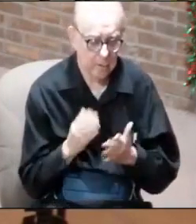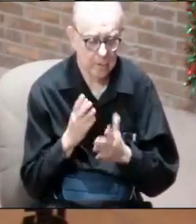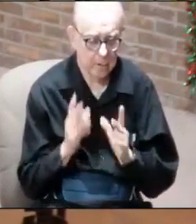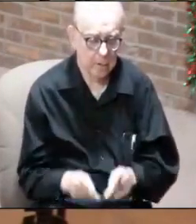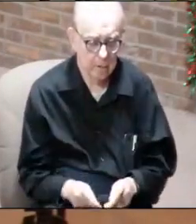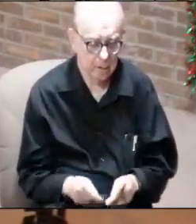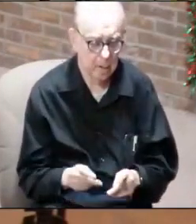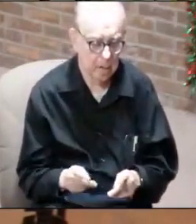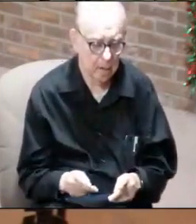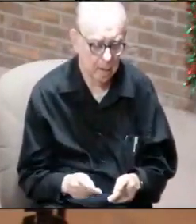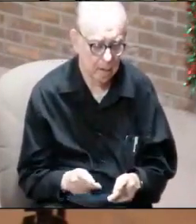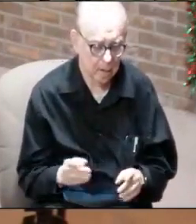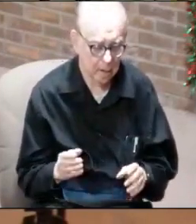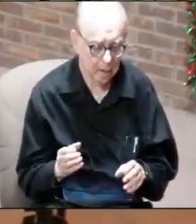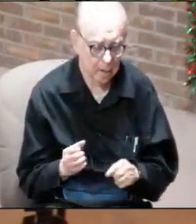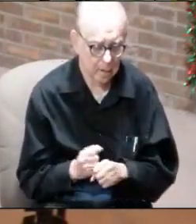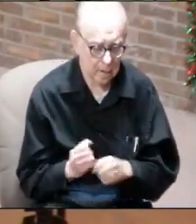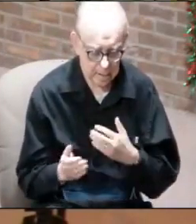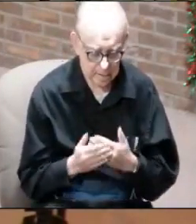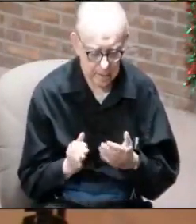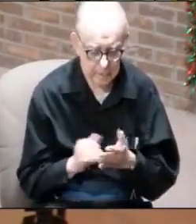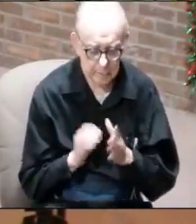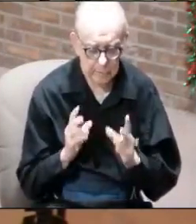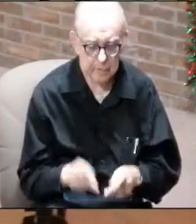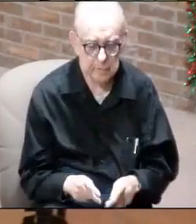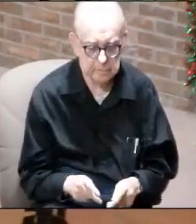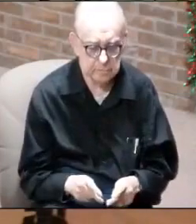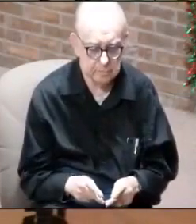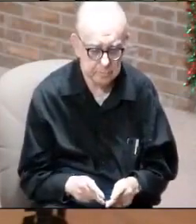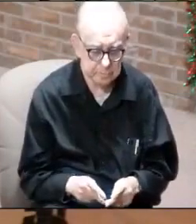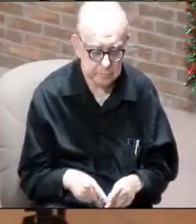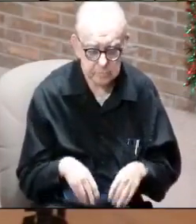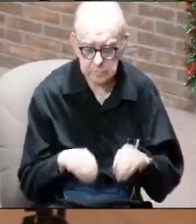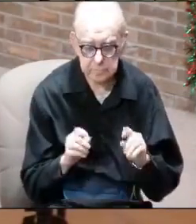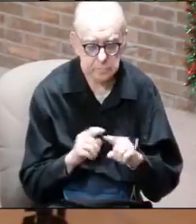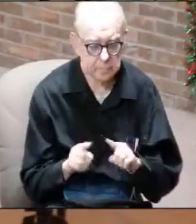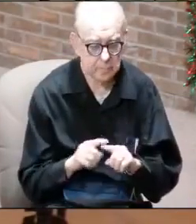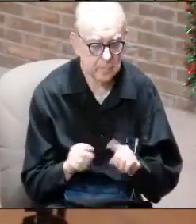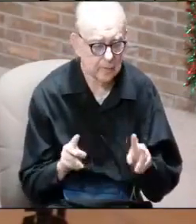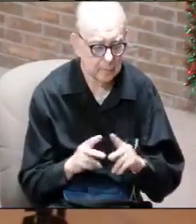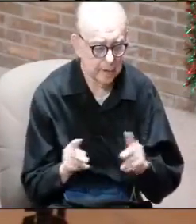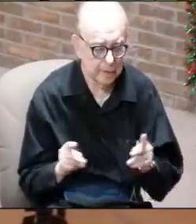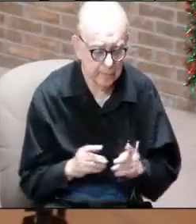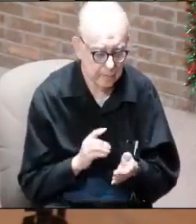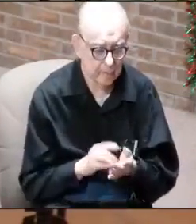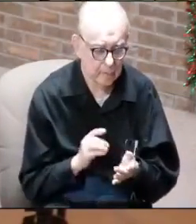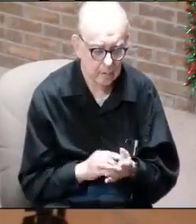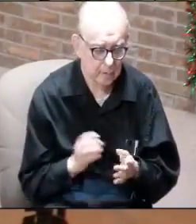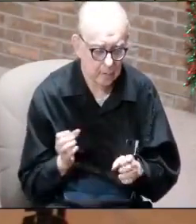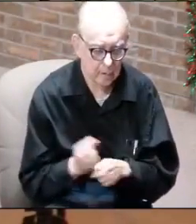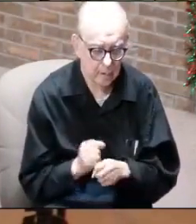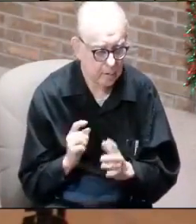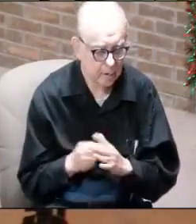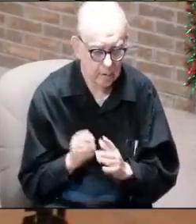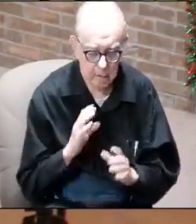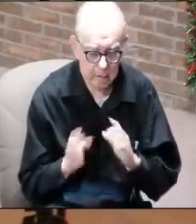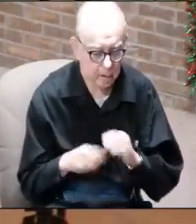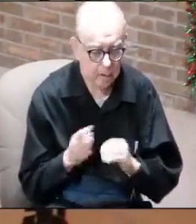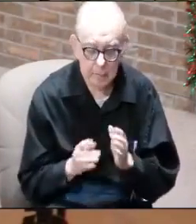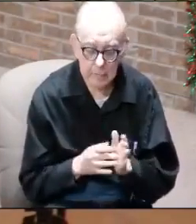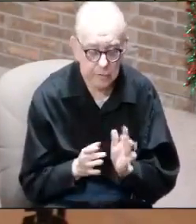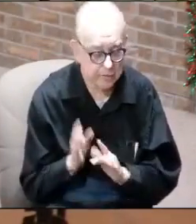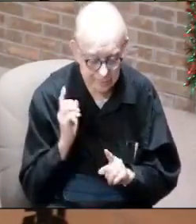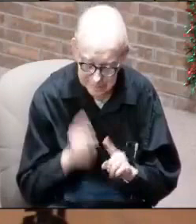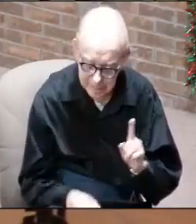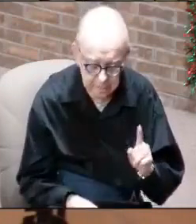somebody and you get in very close proximity to them at the grocery store, the doctor's office, or anything else. You can't start a conversation about